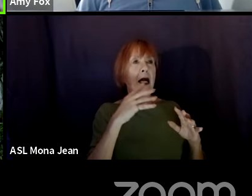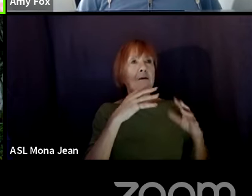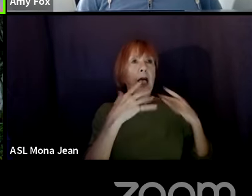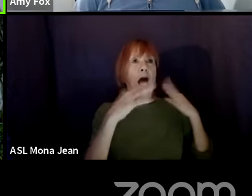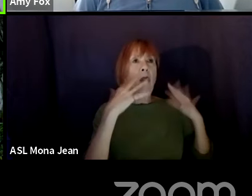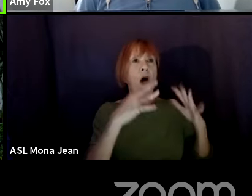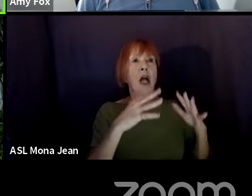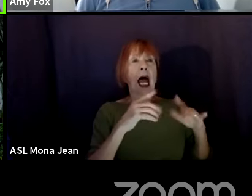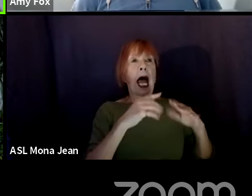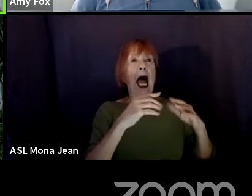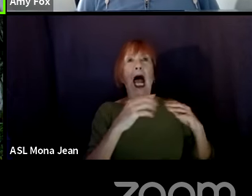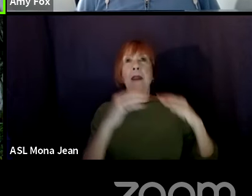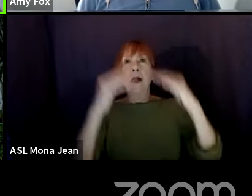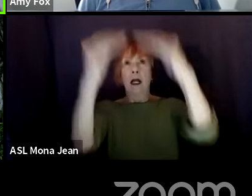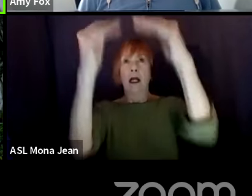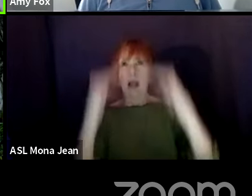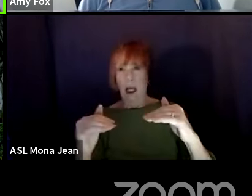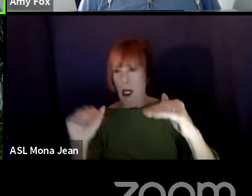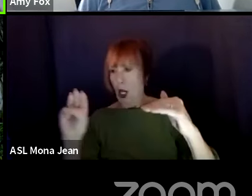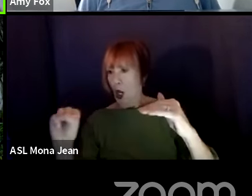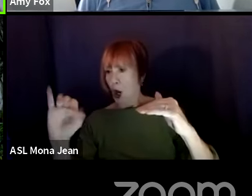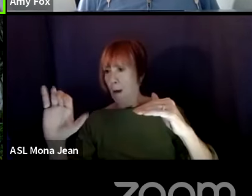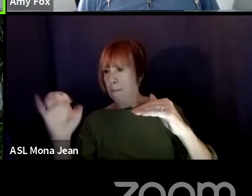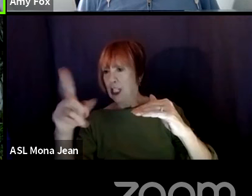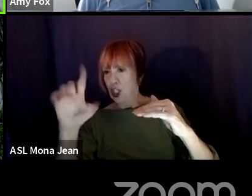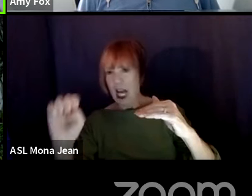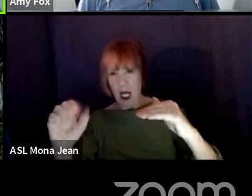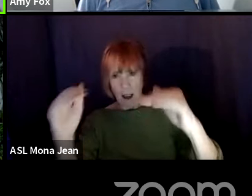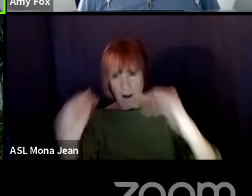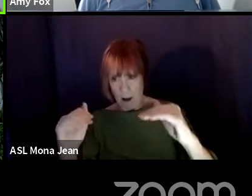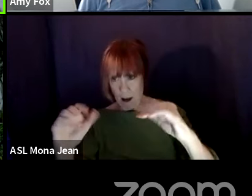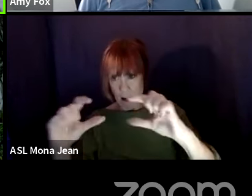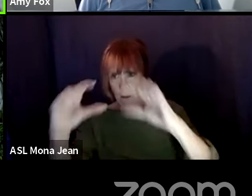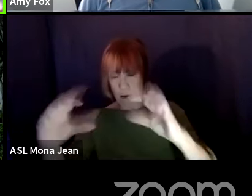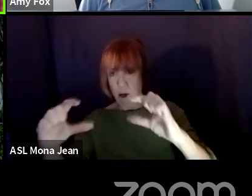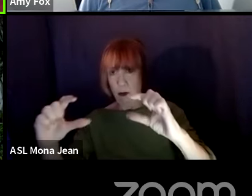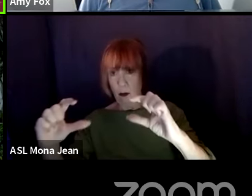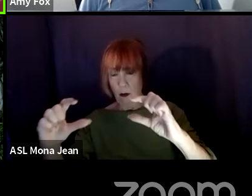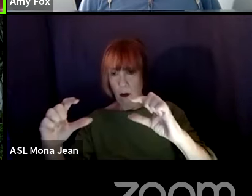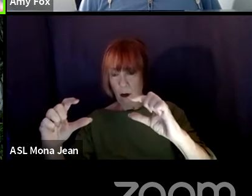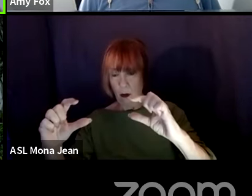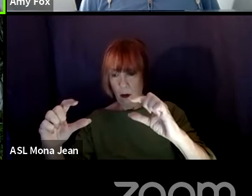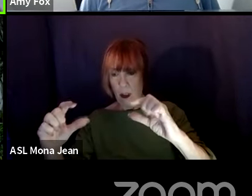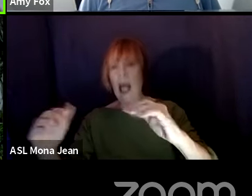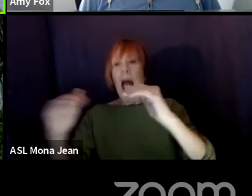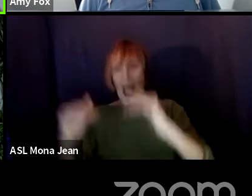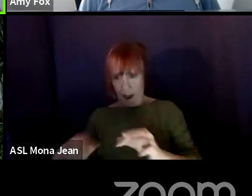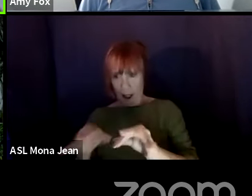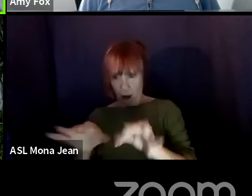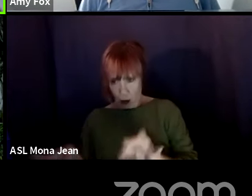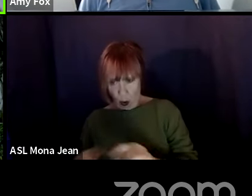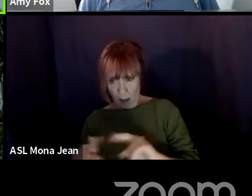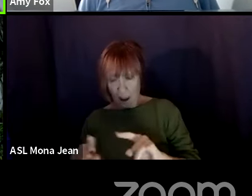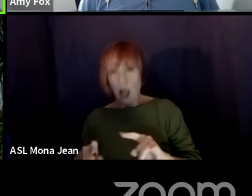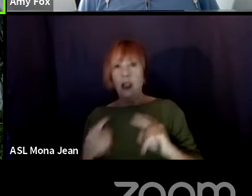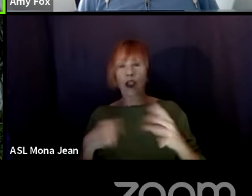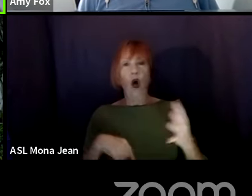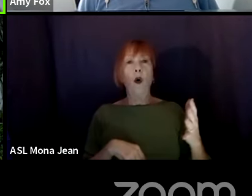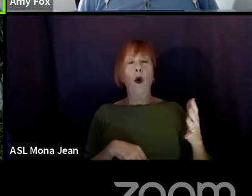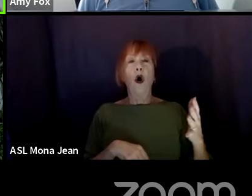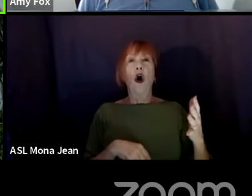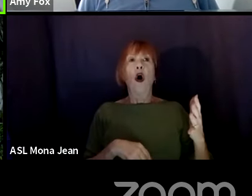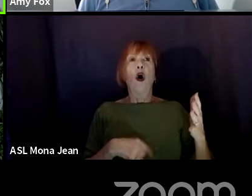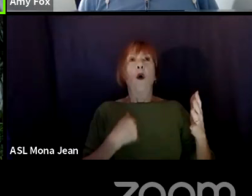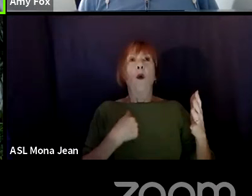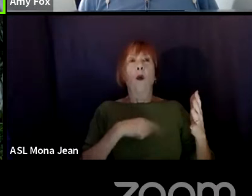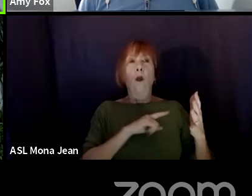And then we describe what Michelle is doing. So we've moved, we've directed the reader without putting the